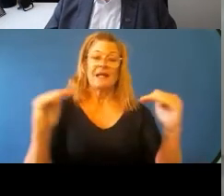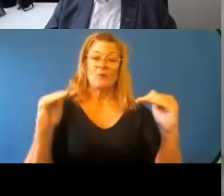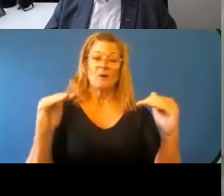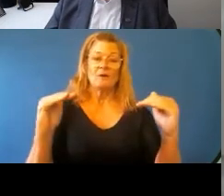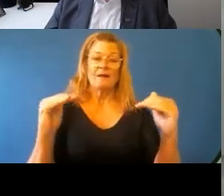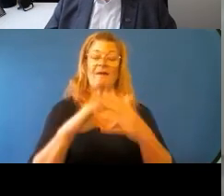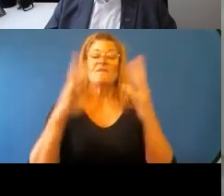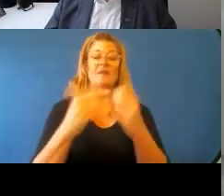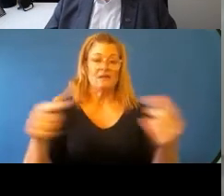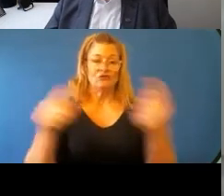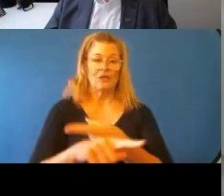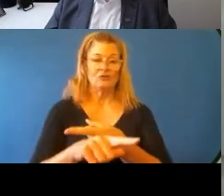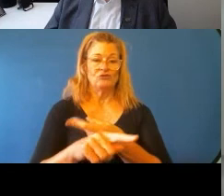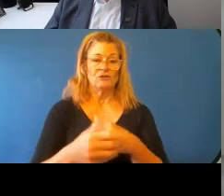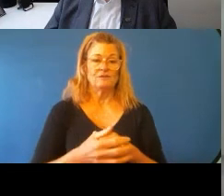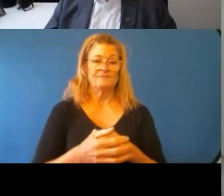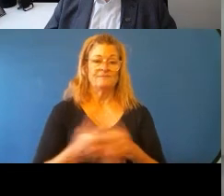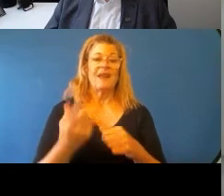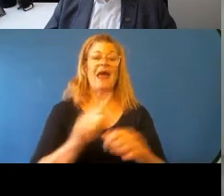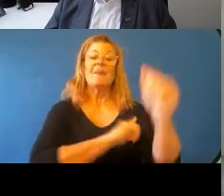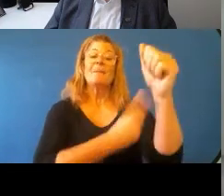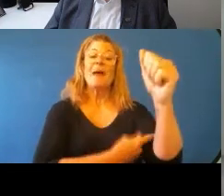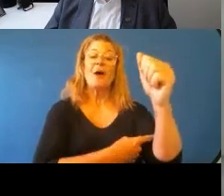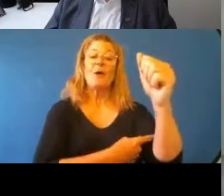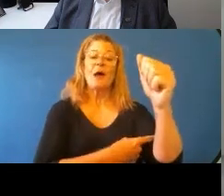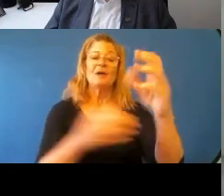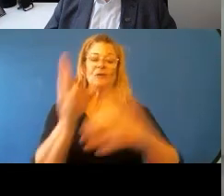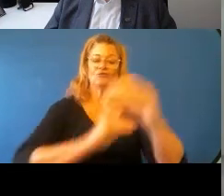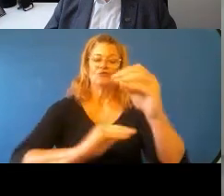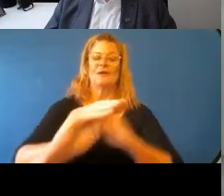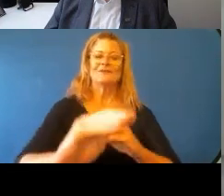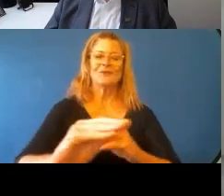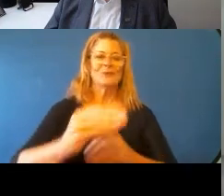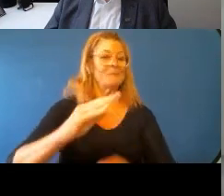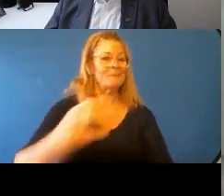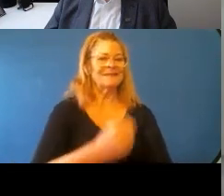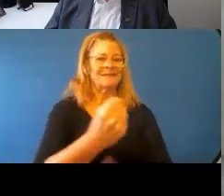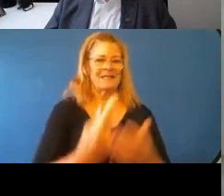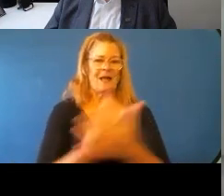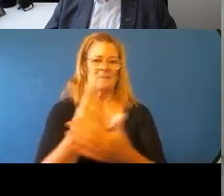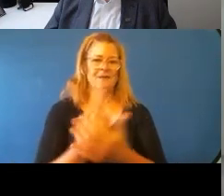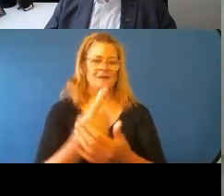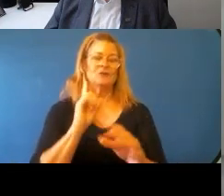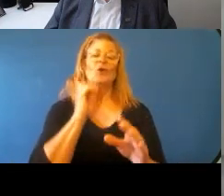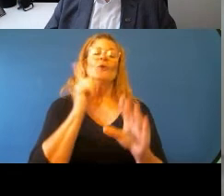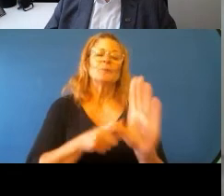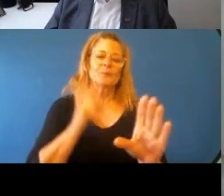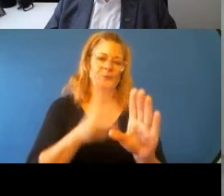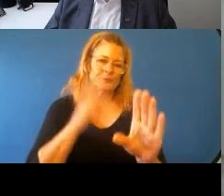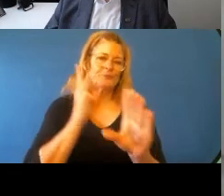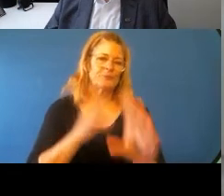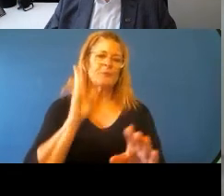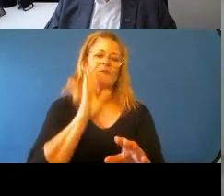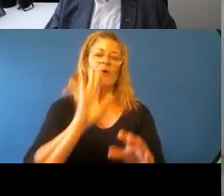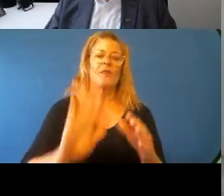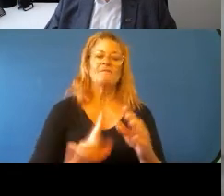The other thing is the power transfer has to happen. So over the course of a couple of years of engaging before we did the first burn, we